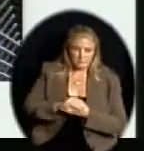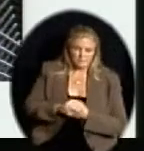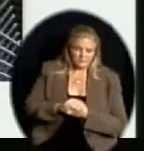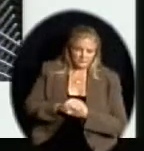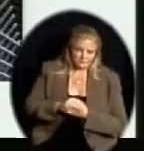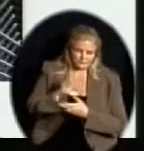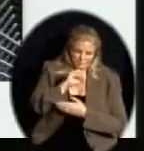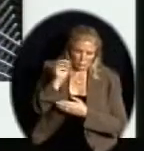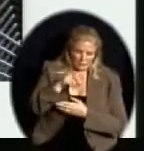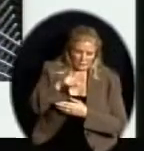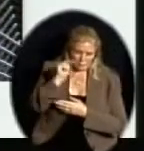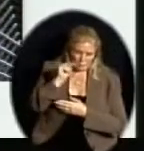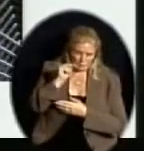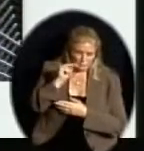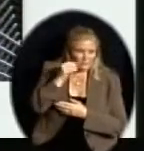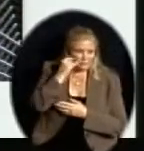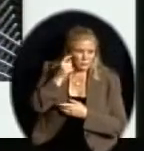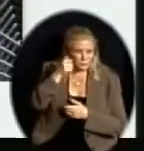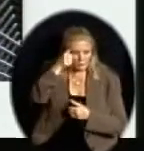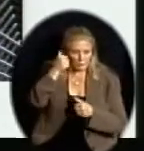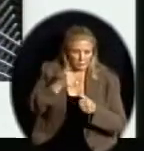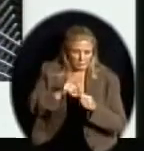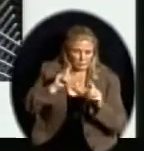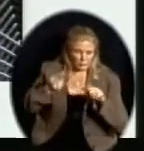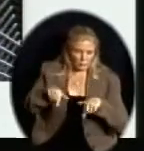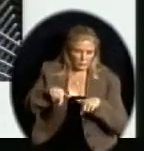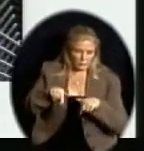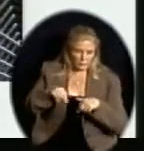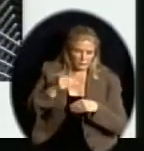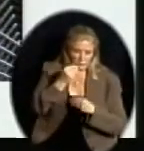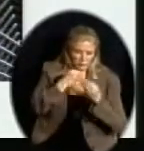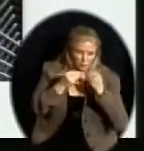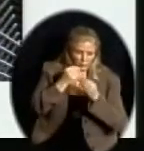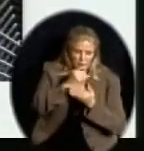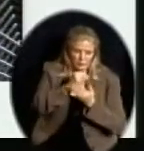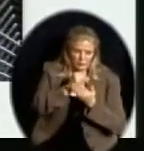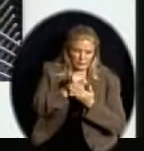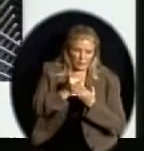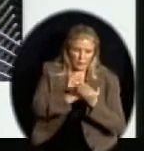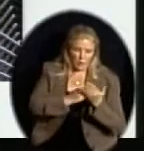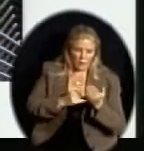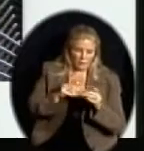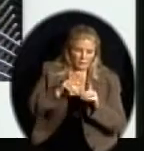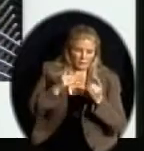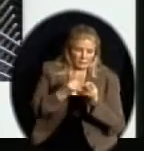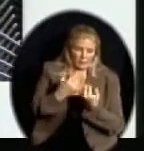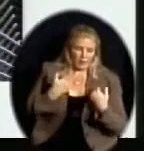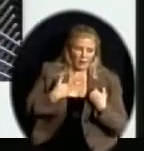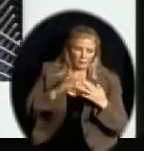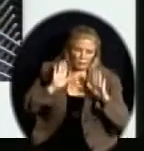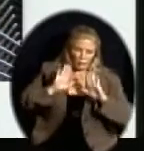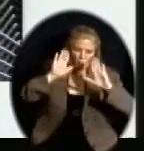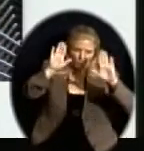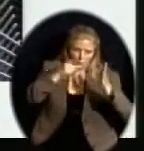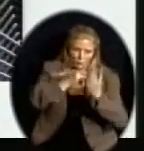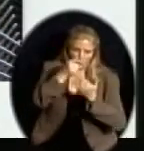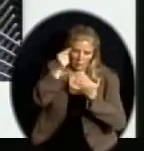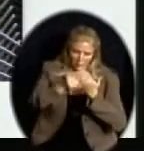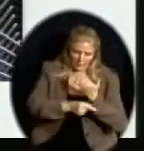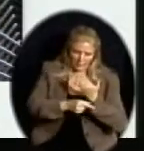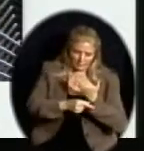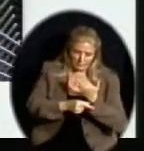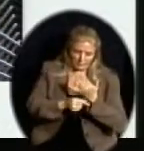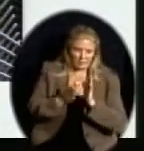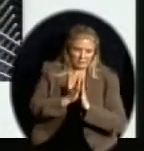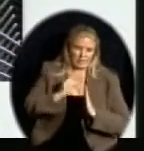Olathe North, if you can remember going in the Culinary Arts Department, they have a very nice program up there. We were asked to try to design